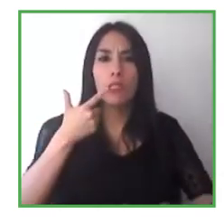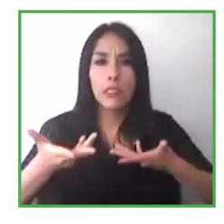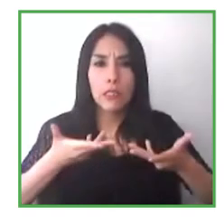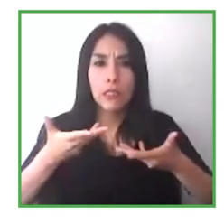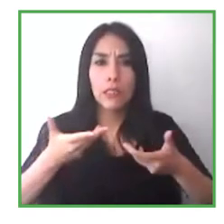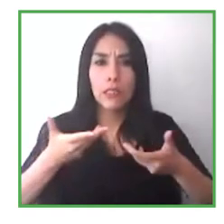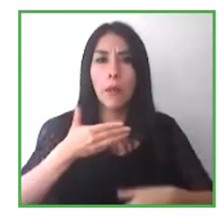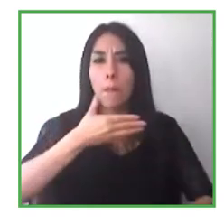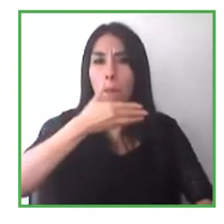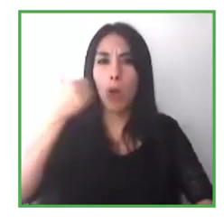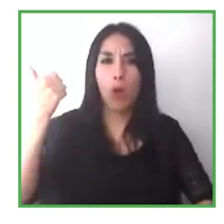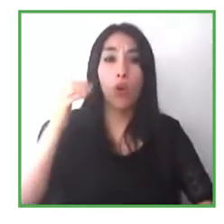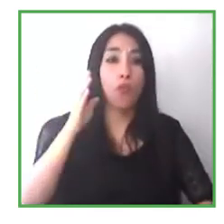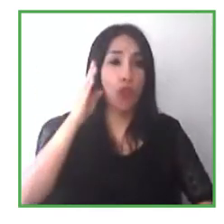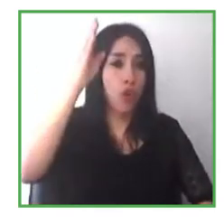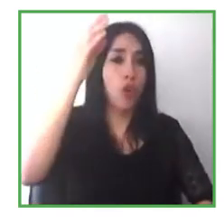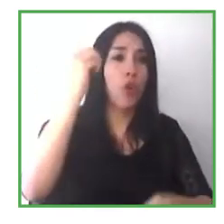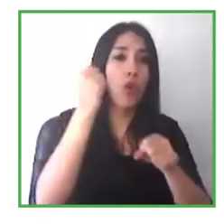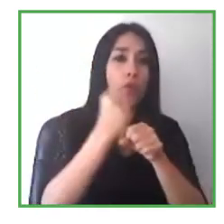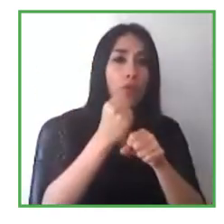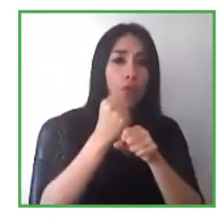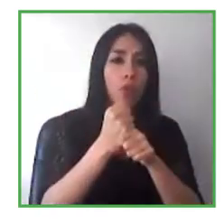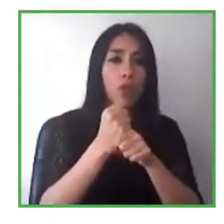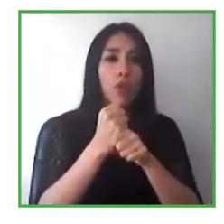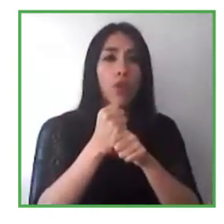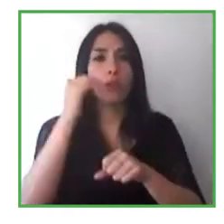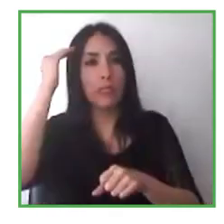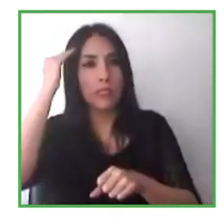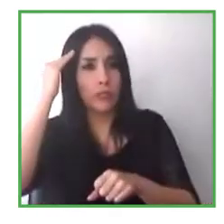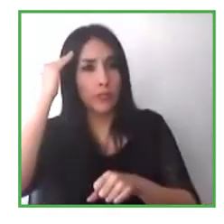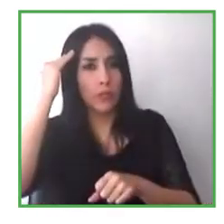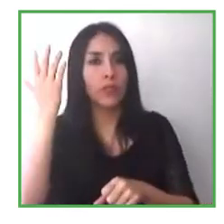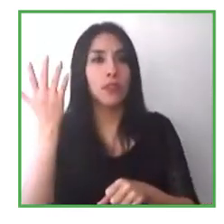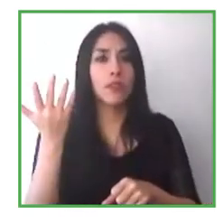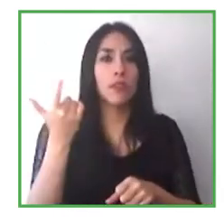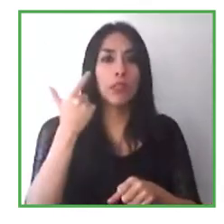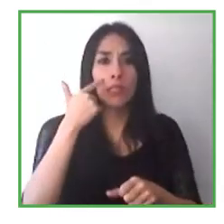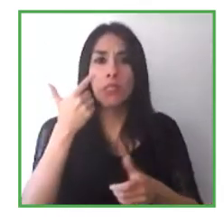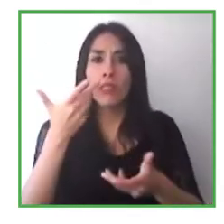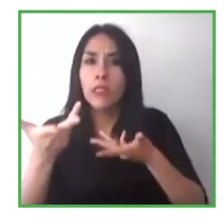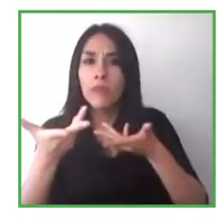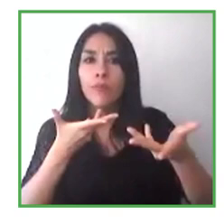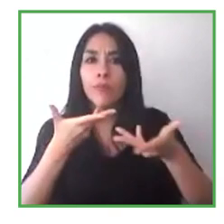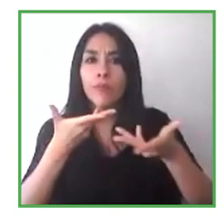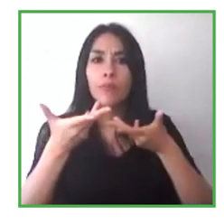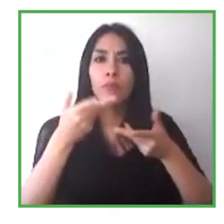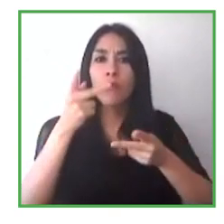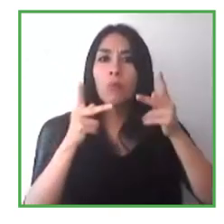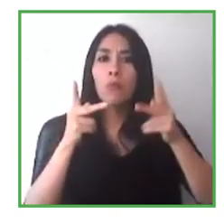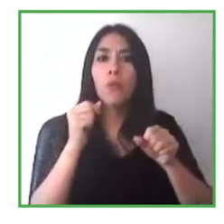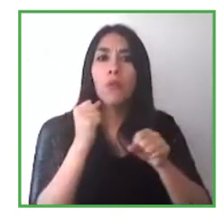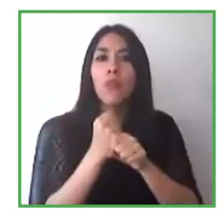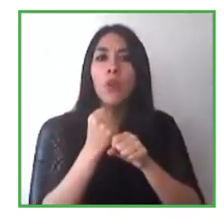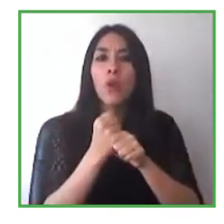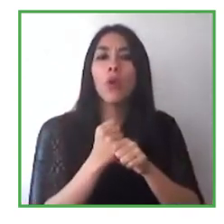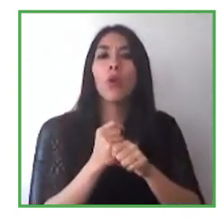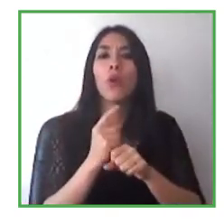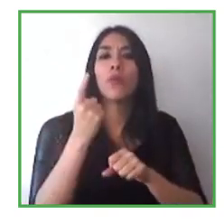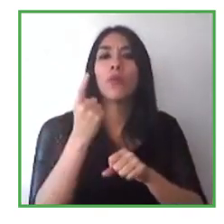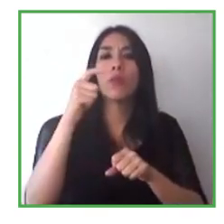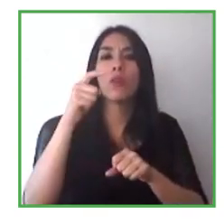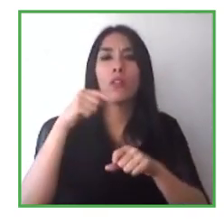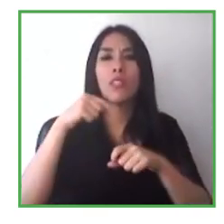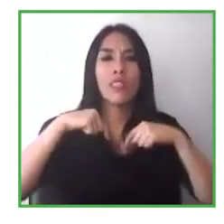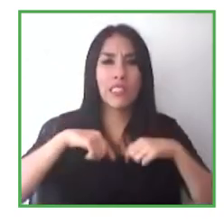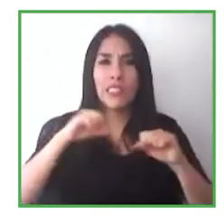that might be experiencing mental illness for the first time, and it's really a true example of how disability is a strength. I